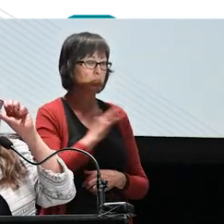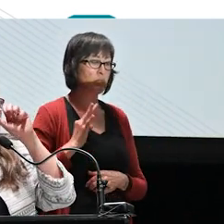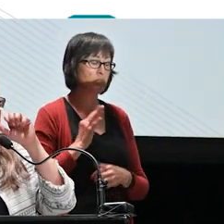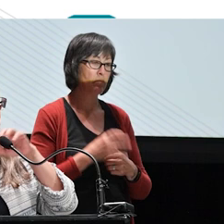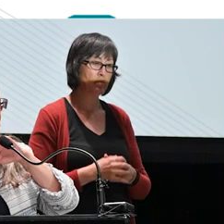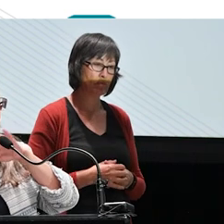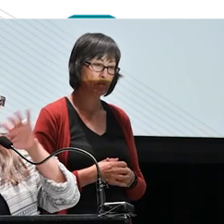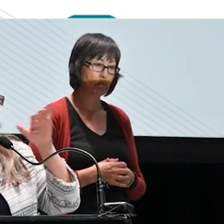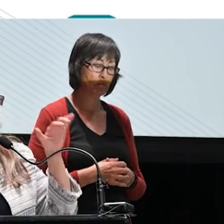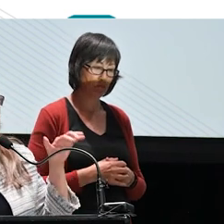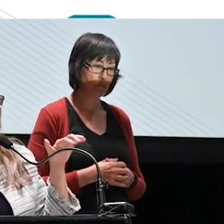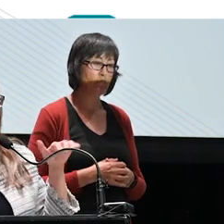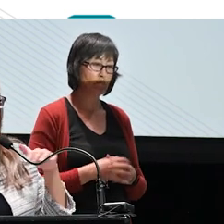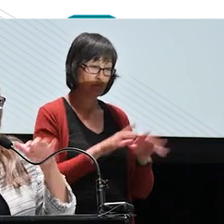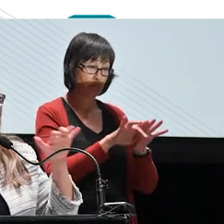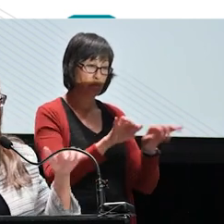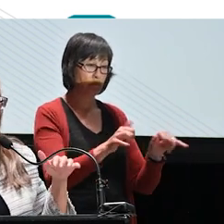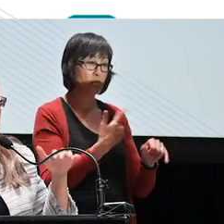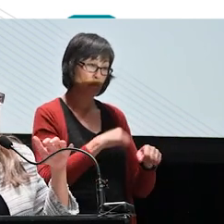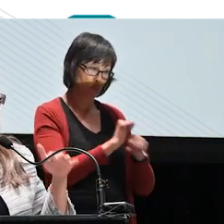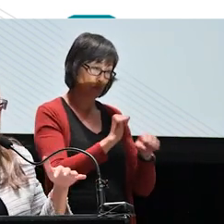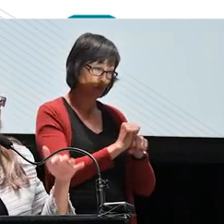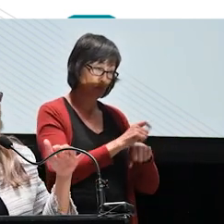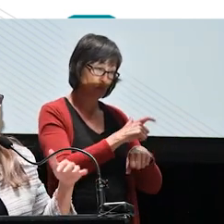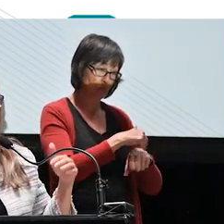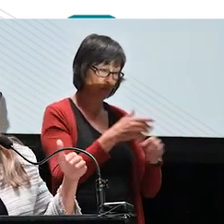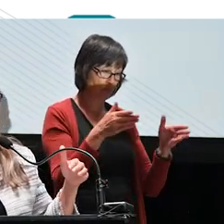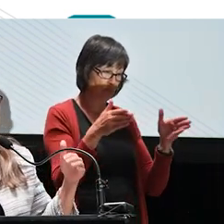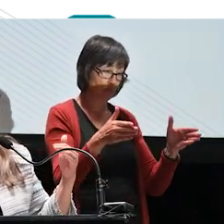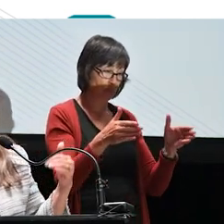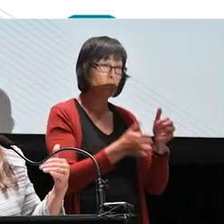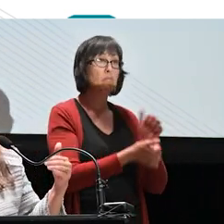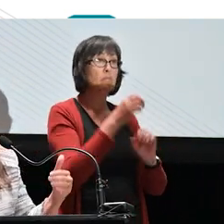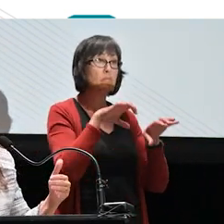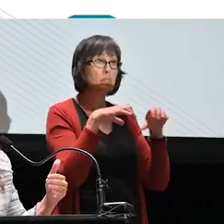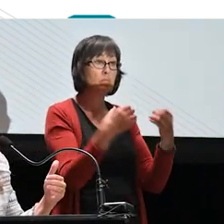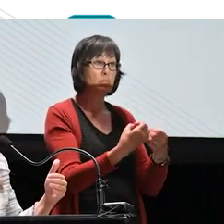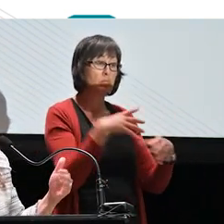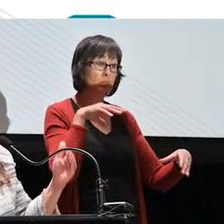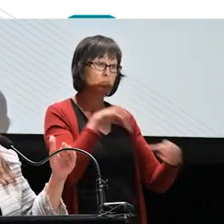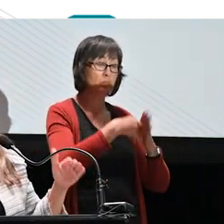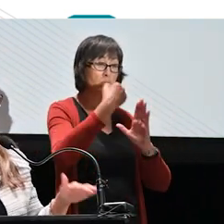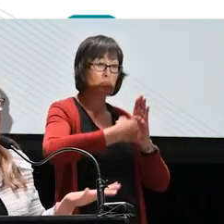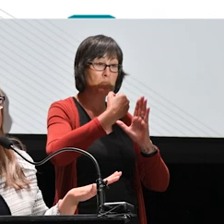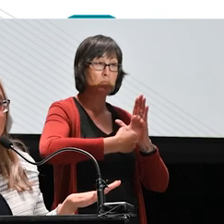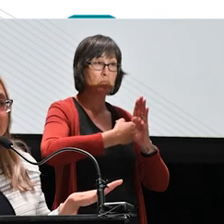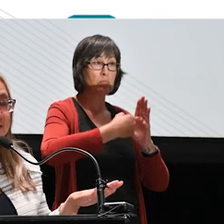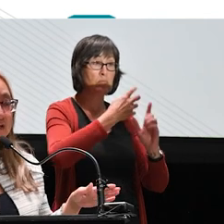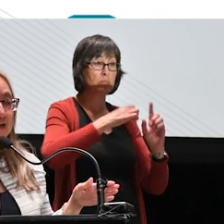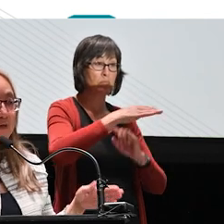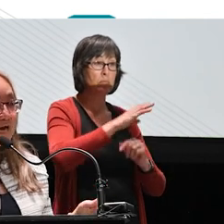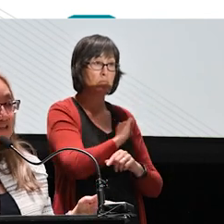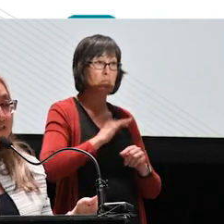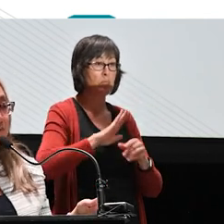Um, you know, while we were in a time where most organizations involved in the arts ecosystem were losing staff,